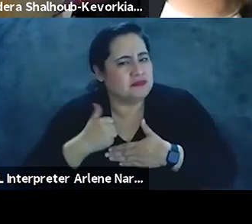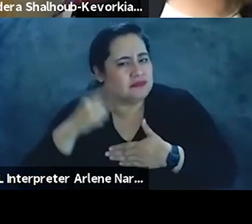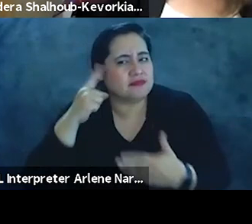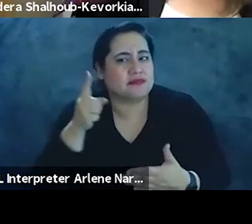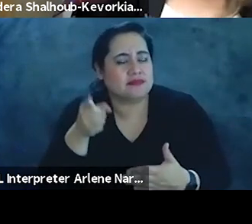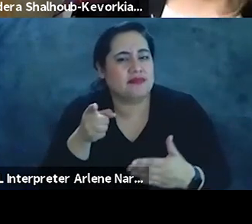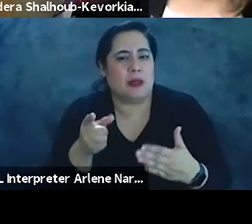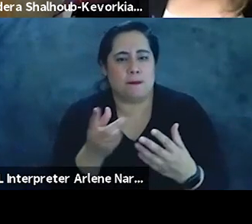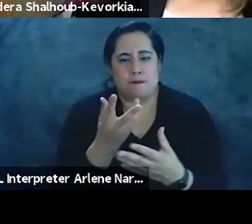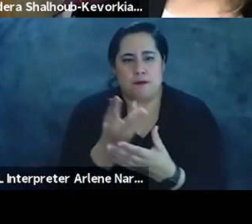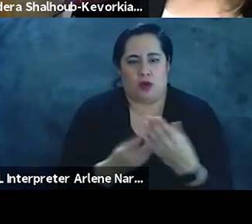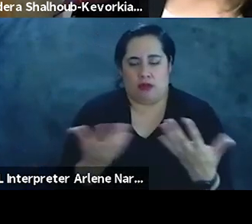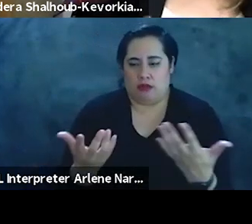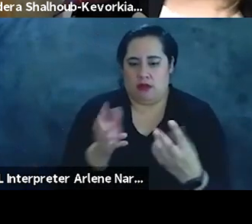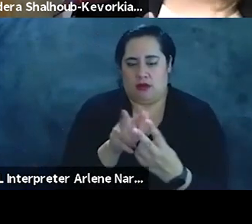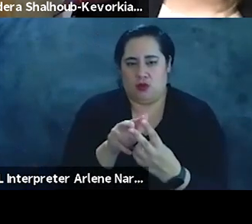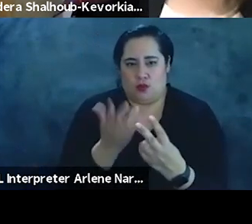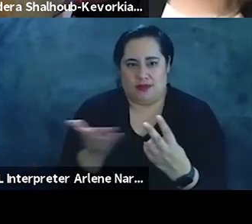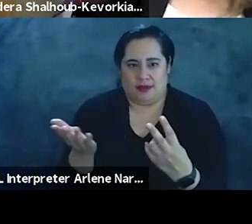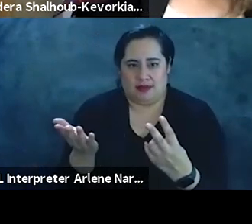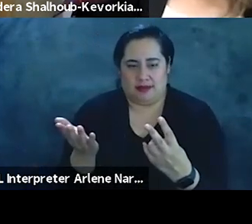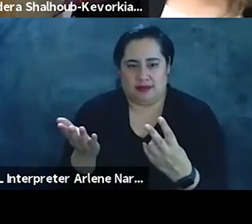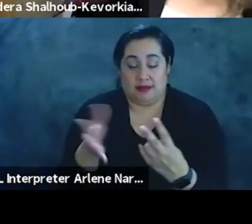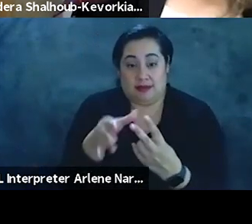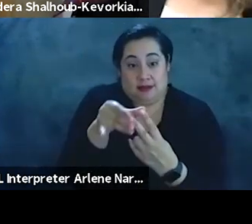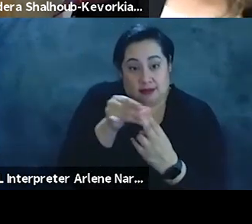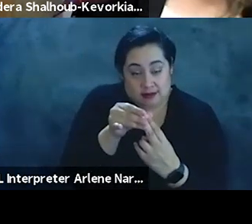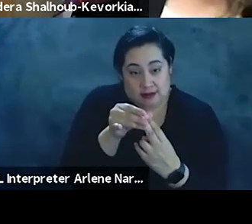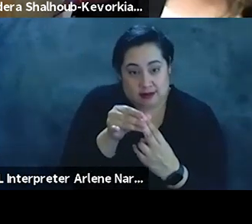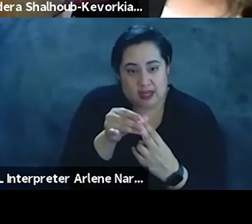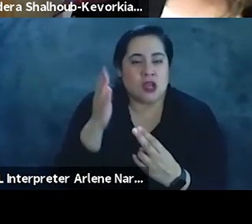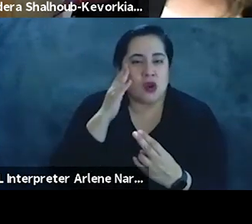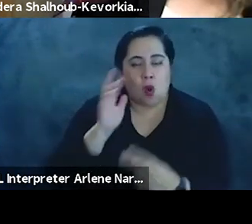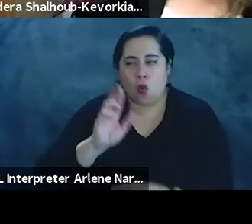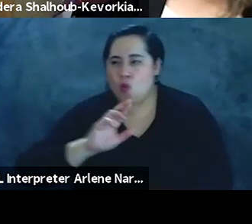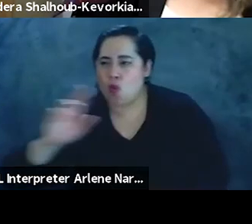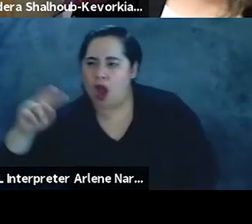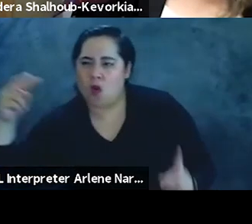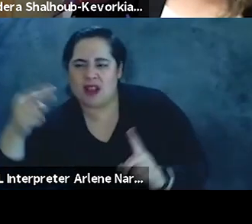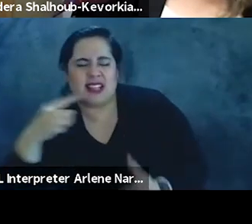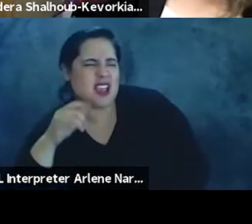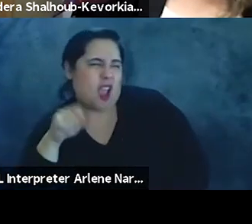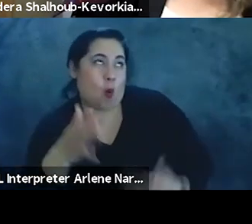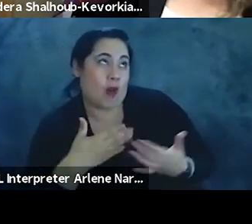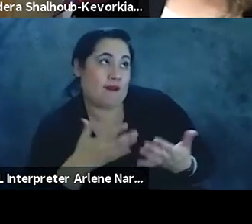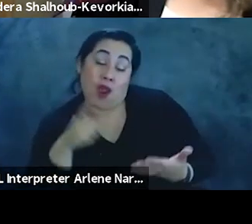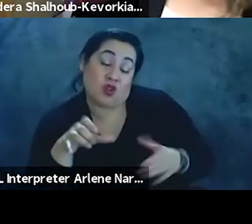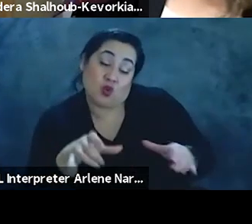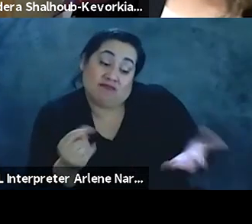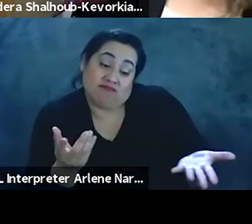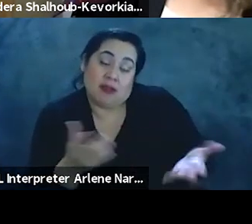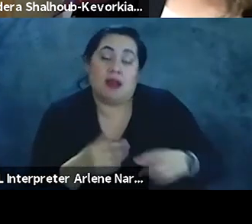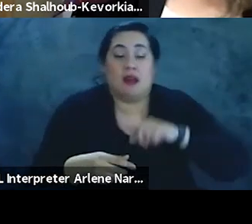think it's the combination of those two, both of the kind of right-wing guy who will say, yeah, whatever, we need to do this.